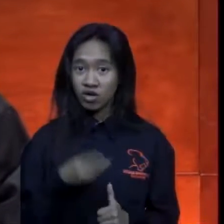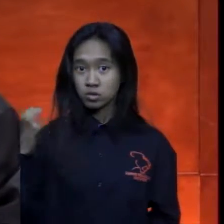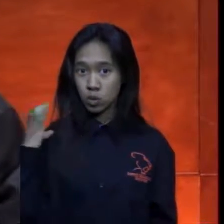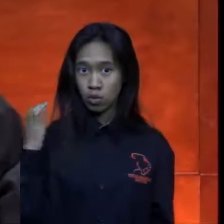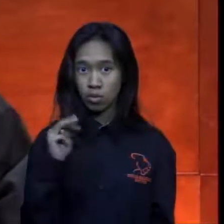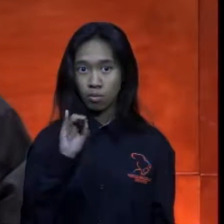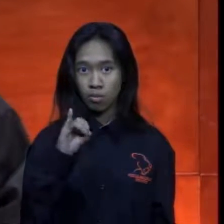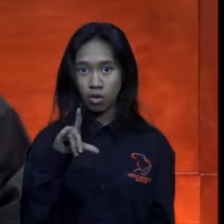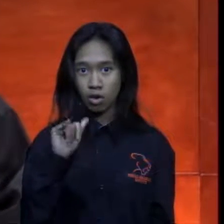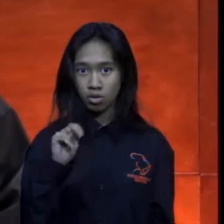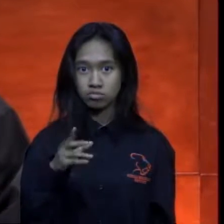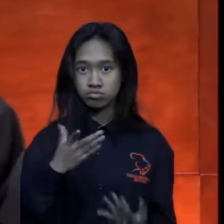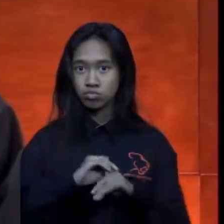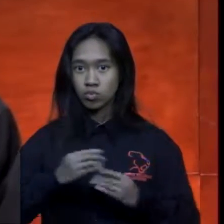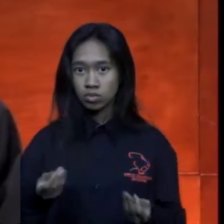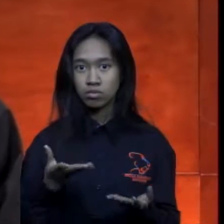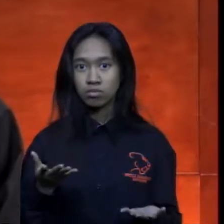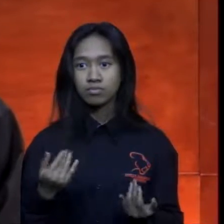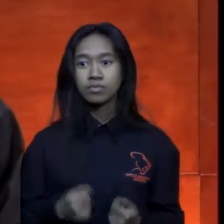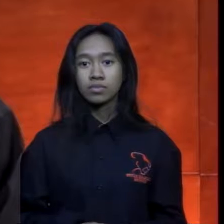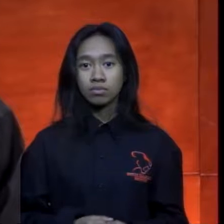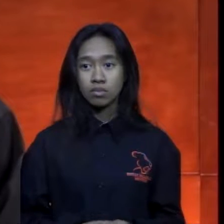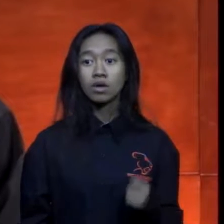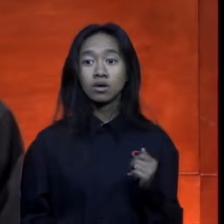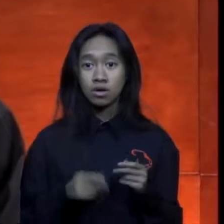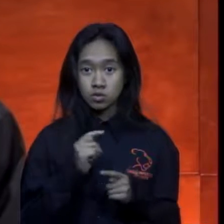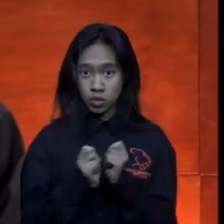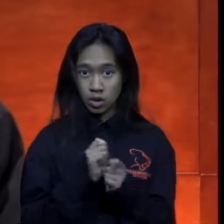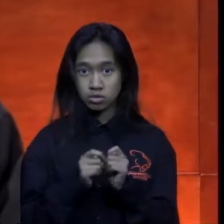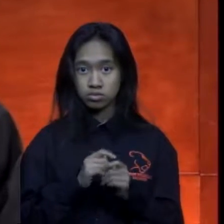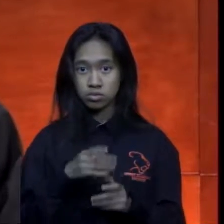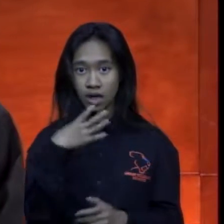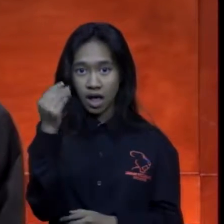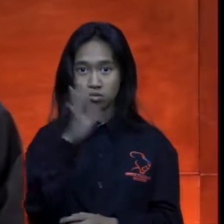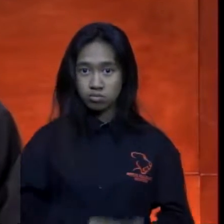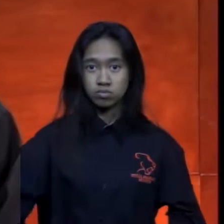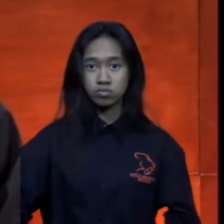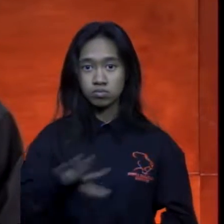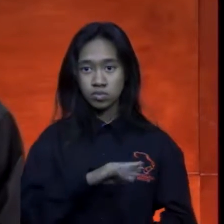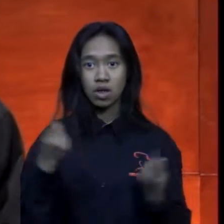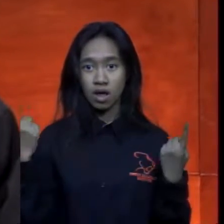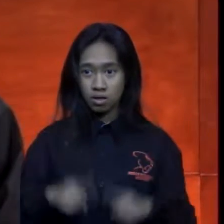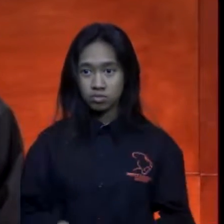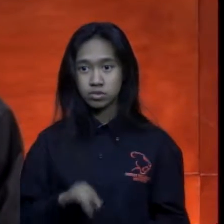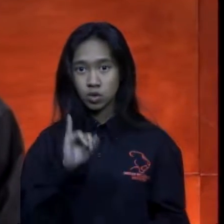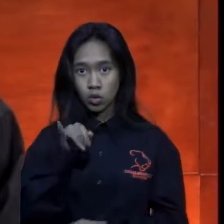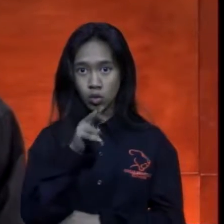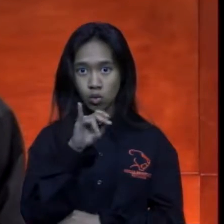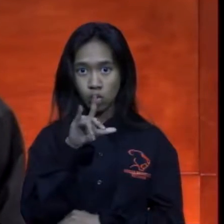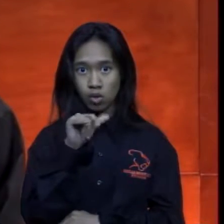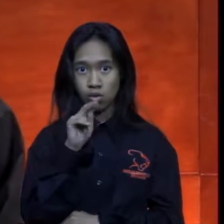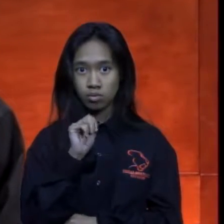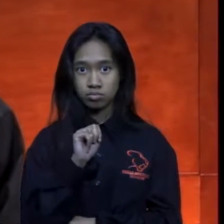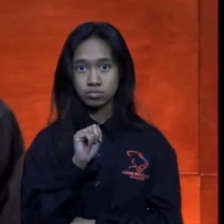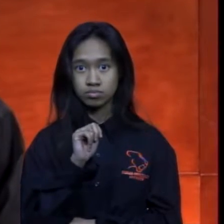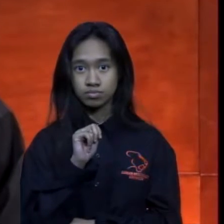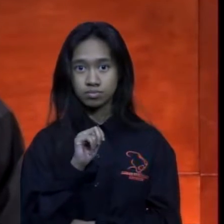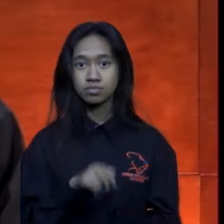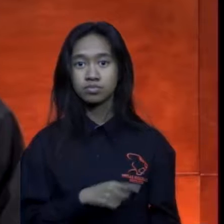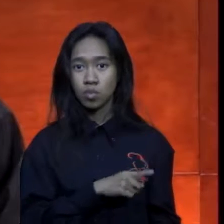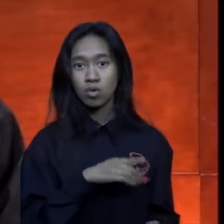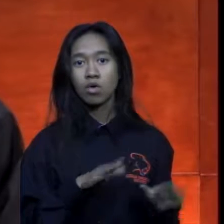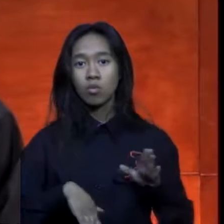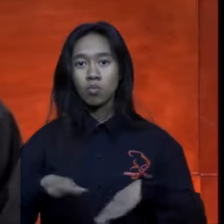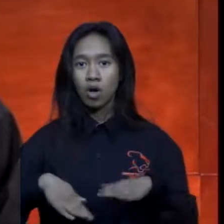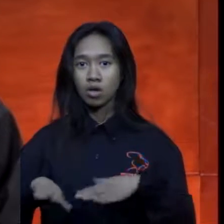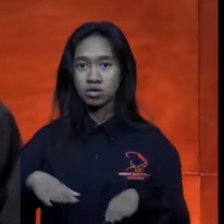from coach Moreland as he says he wants to give a big shout out to 10th grader Julian Santiago we were outside walking for track for